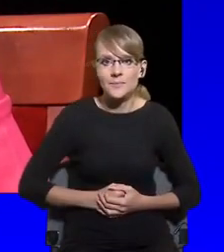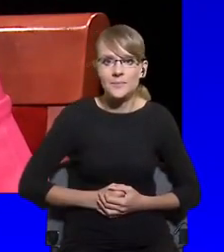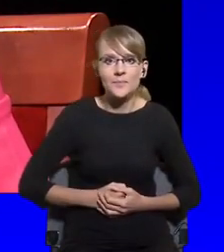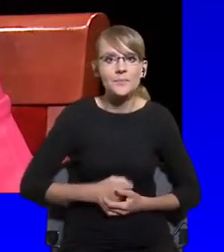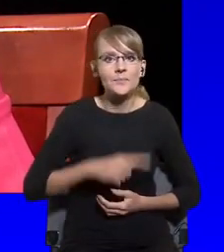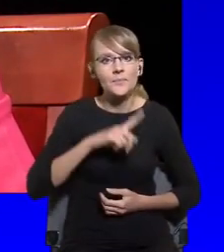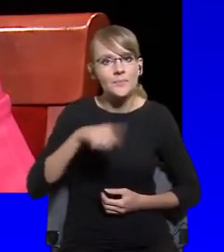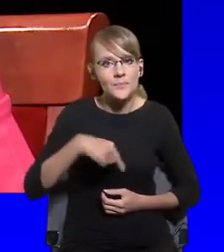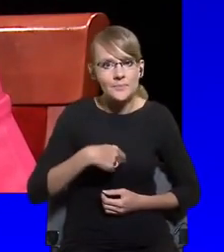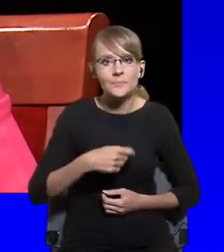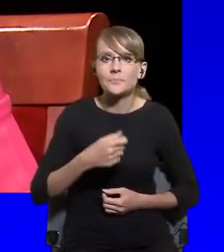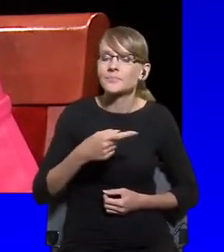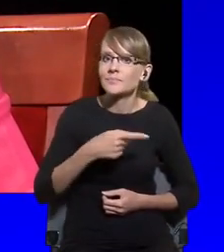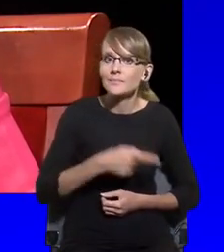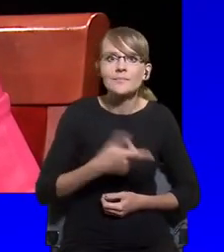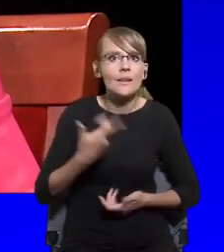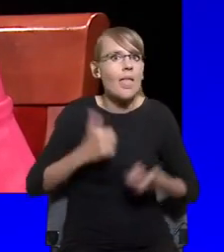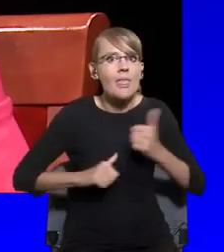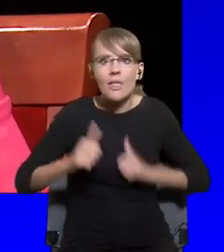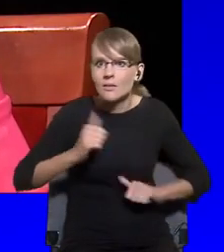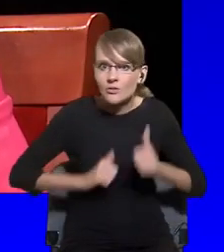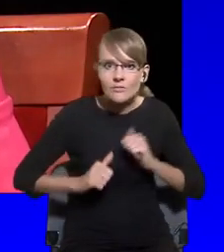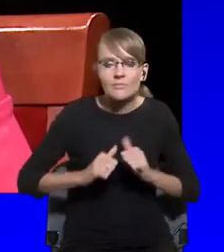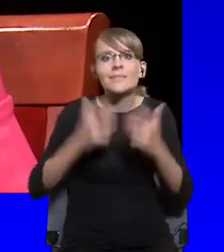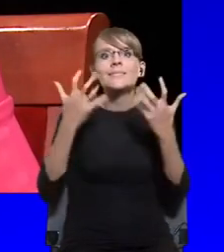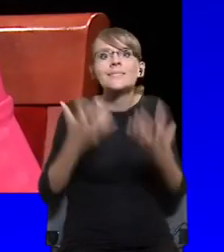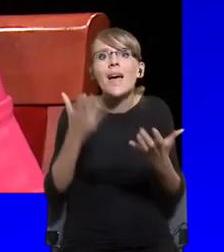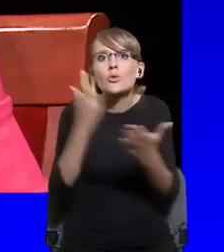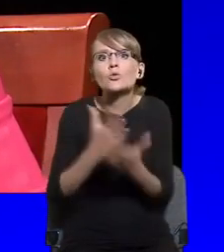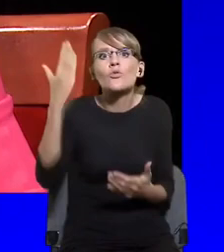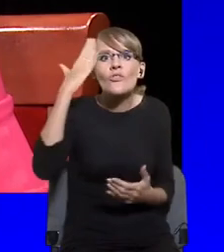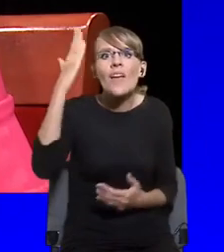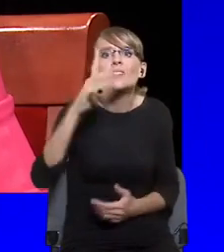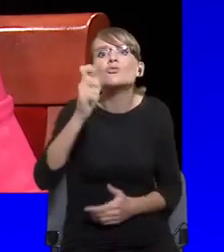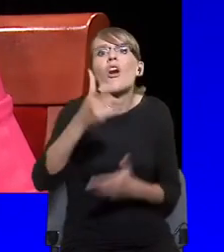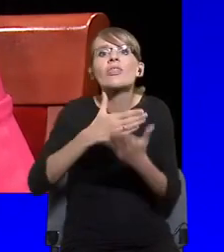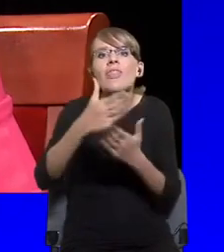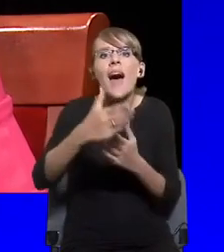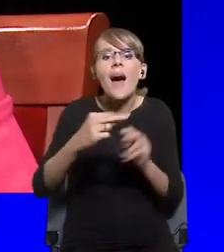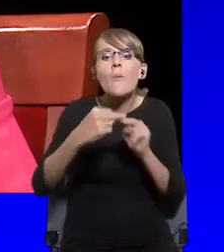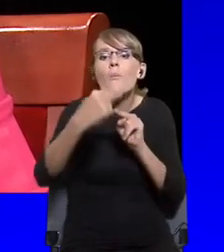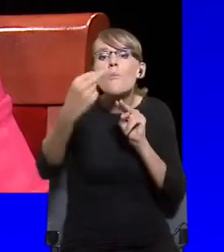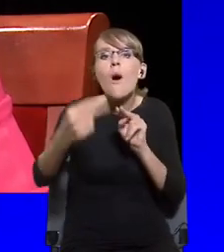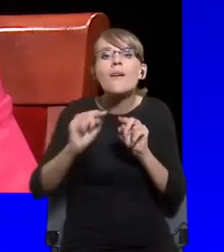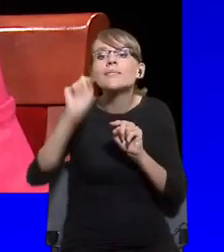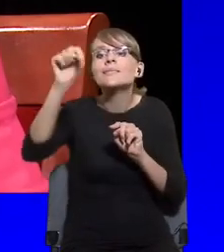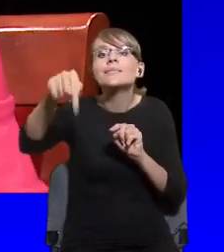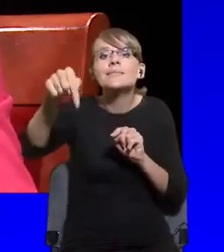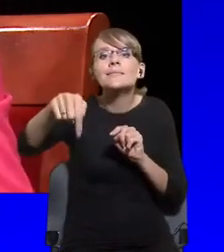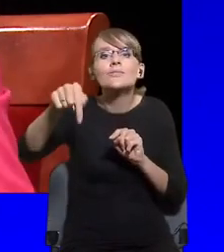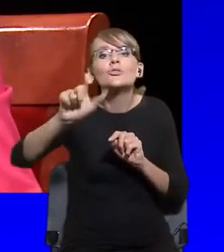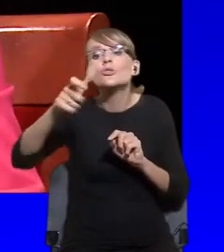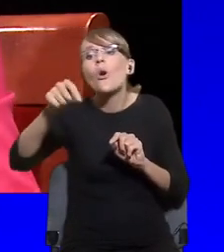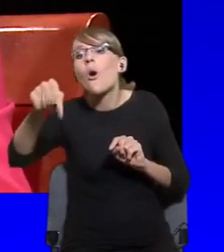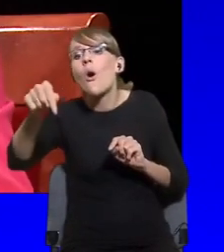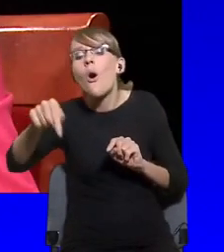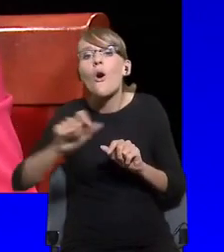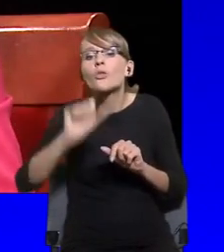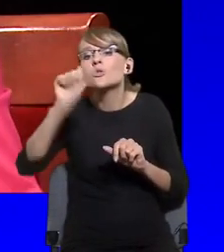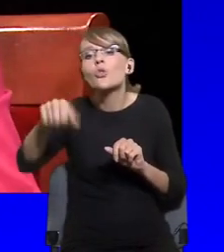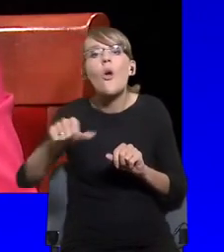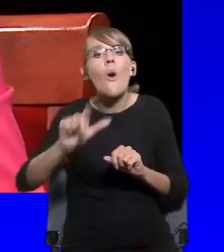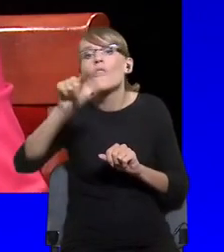say what is on the other side, what awaits us in a year, in two years, in three years, we actually